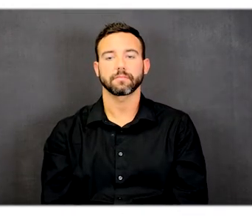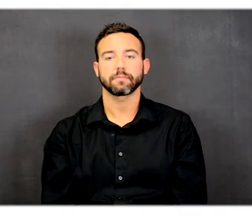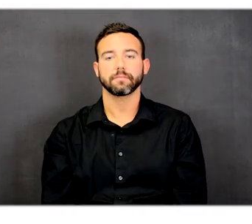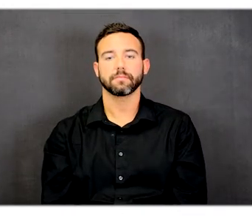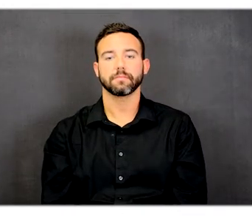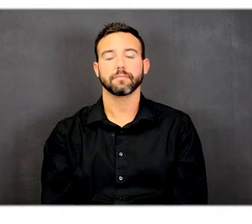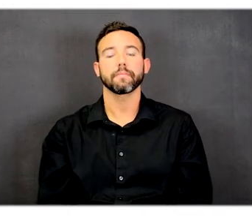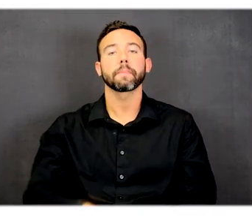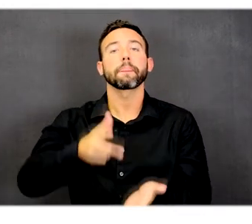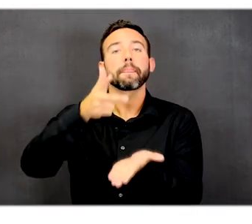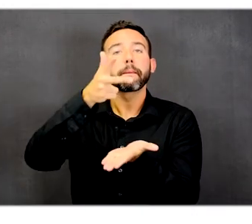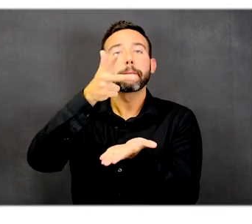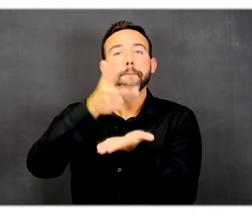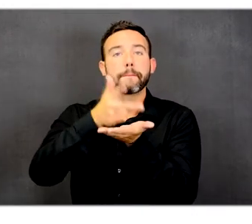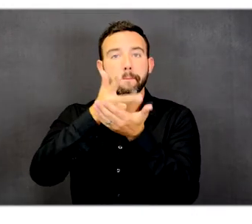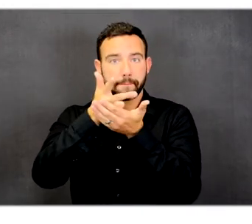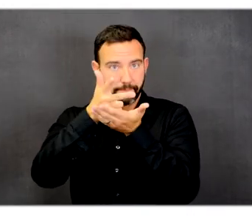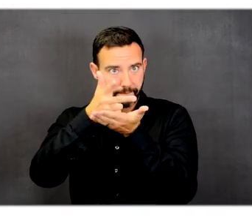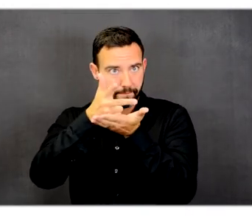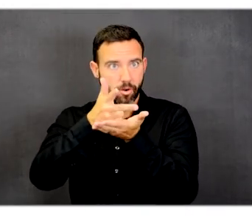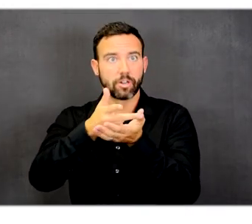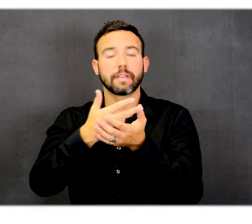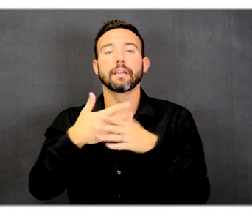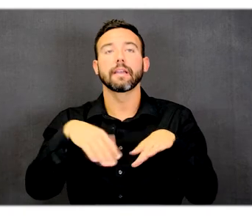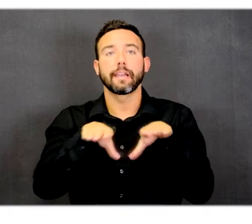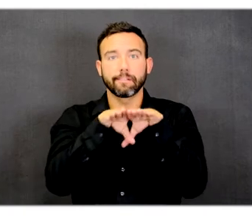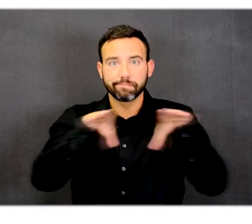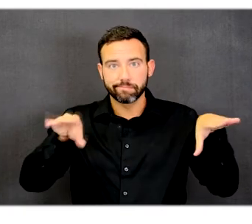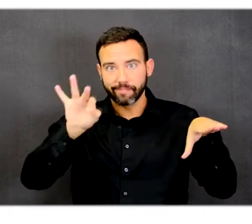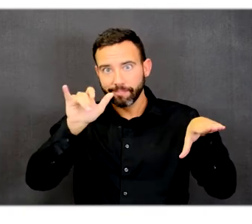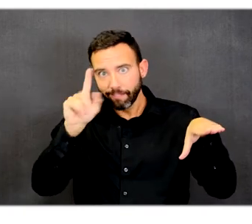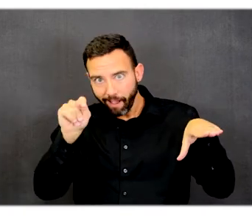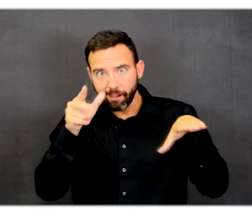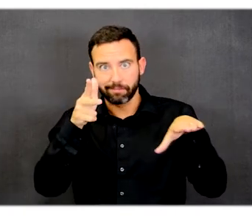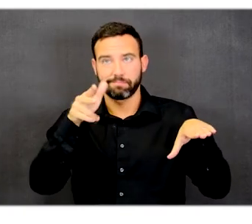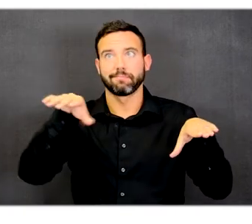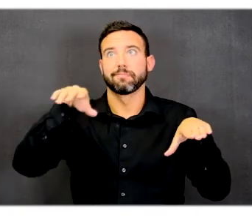Parking garage, flat parking levels one through six.